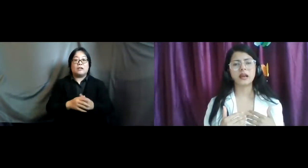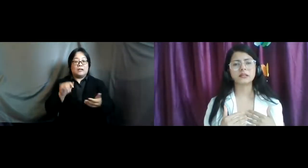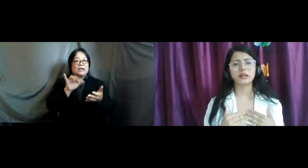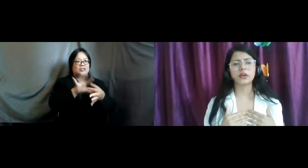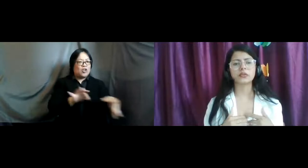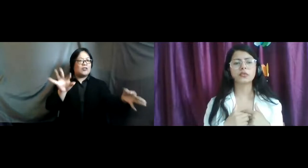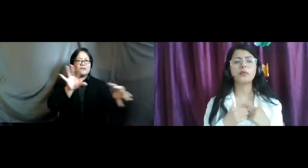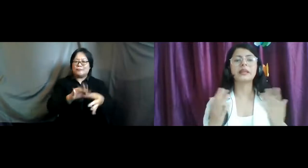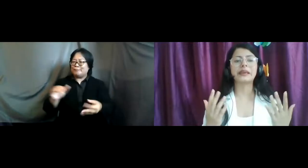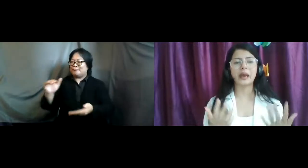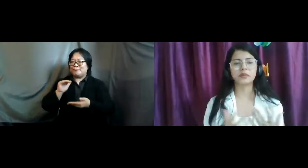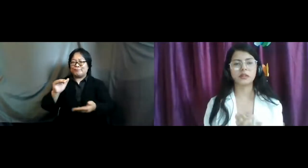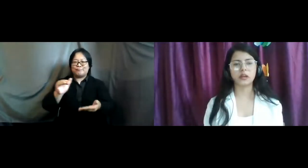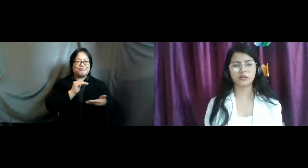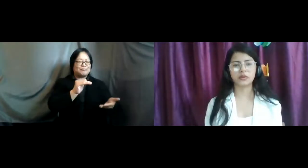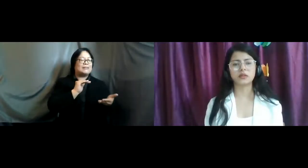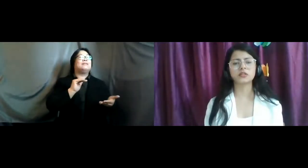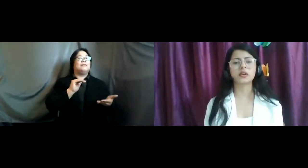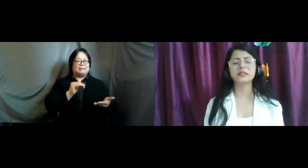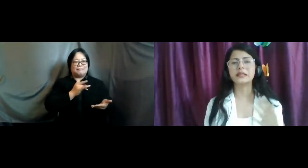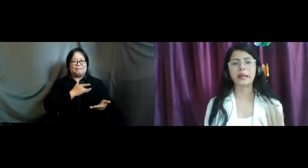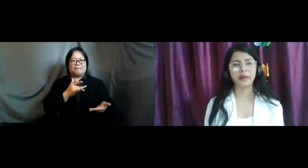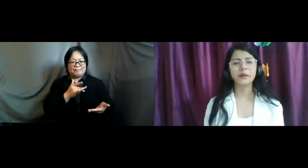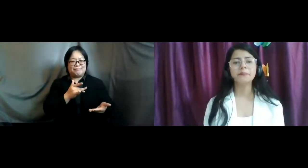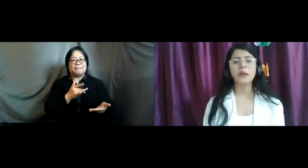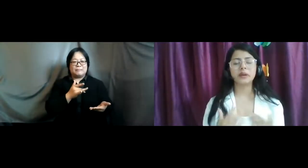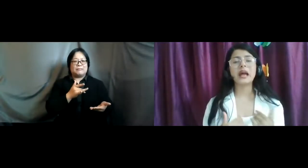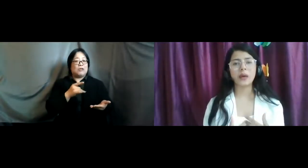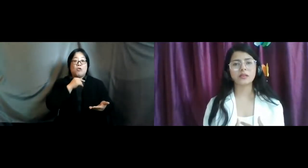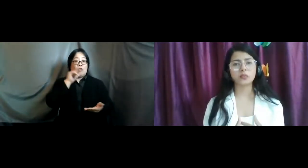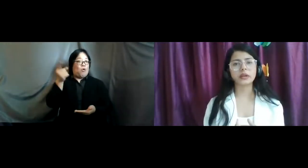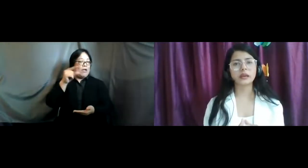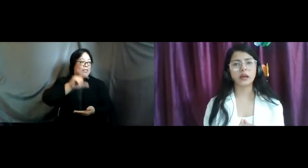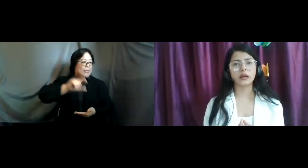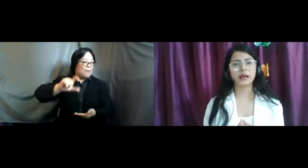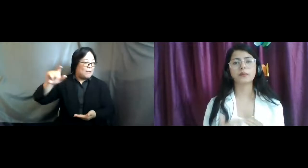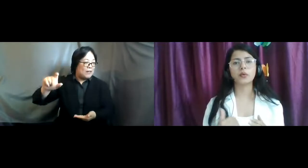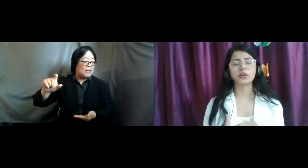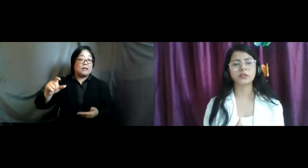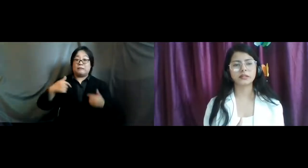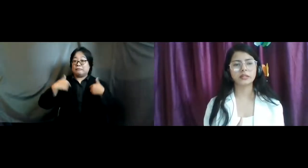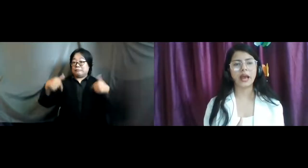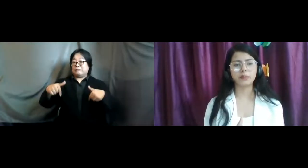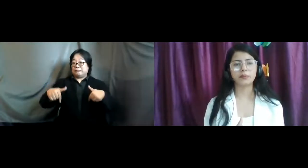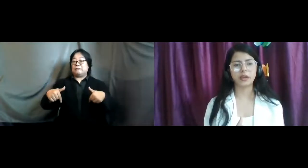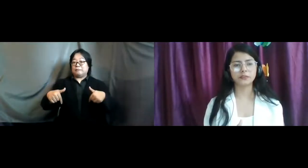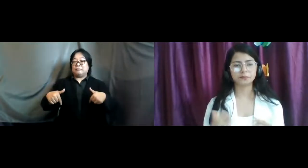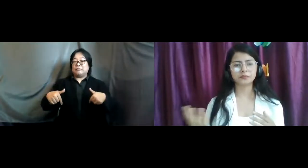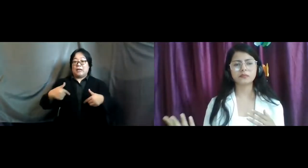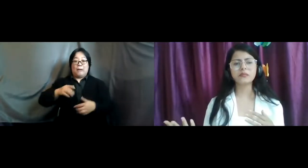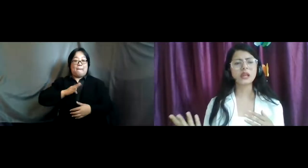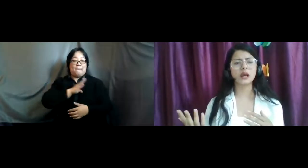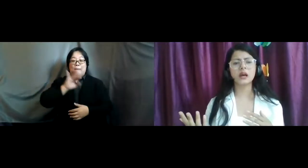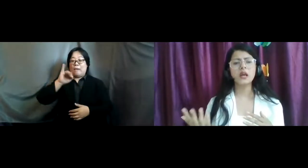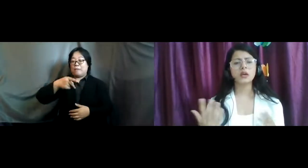tells that there are so many gaps in the countries not just in nepal but now as working as a board of trustees in ippf